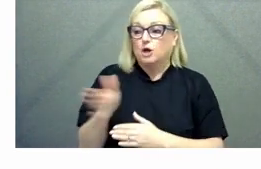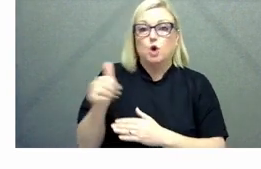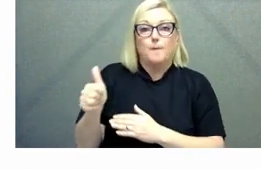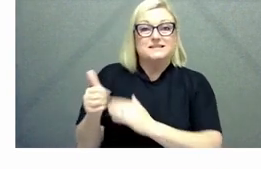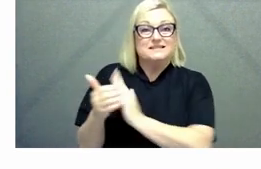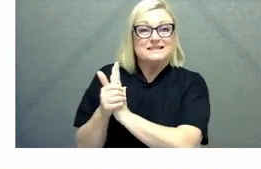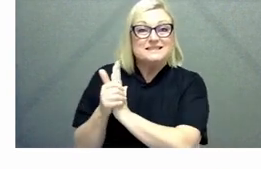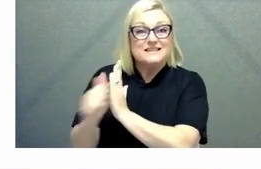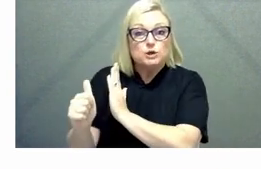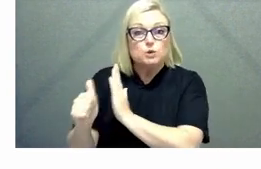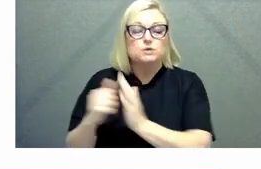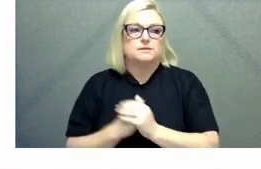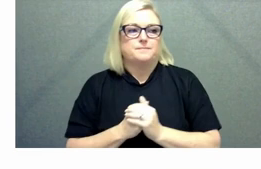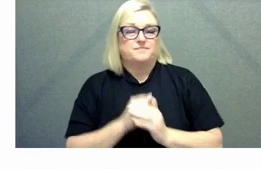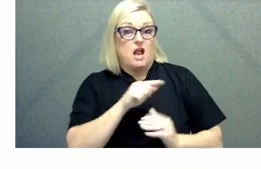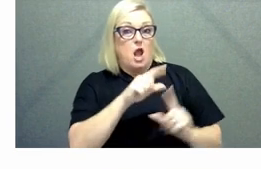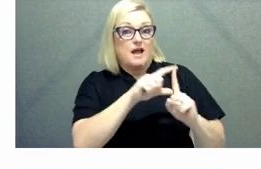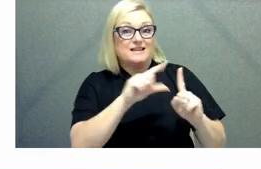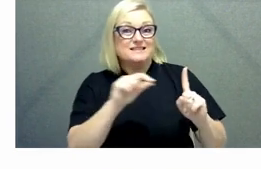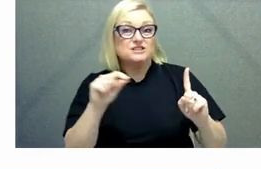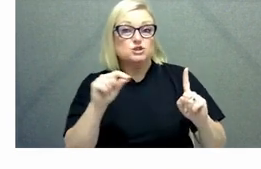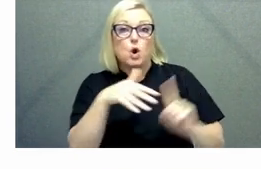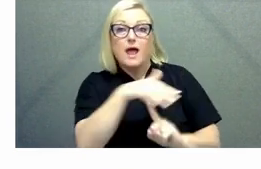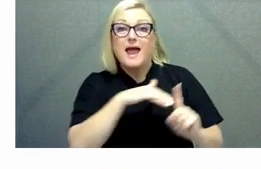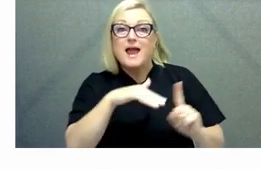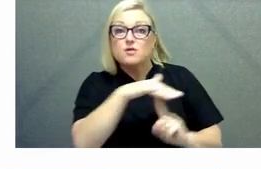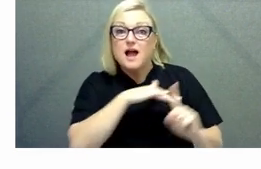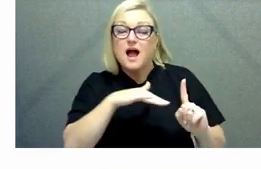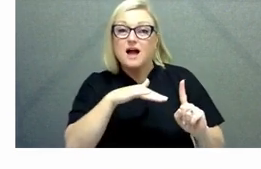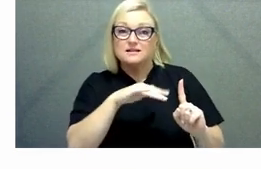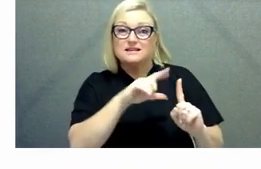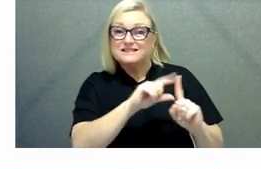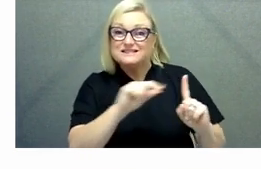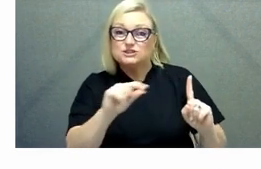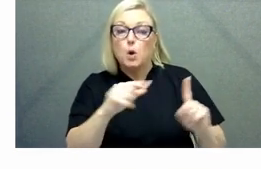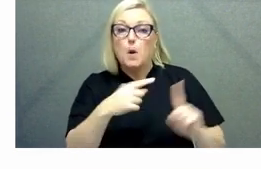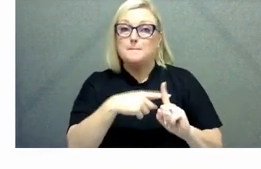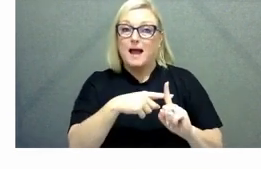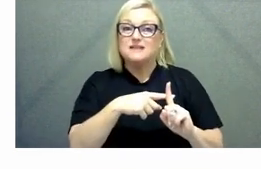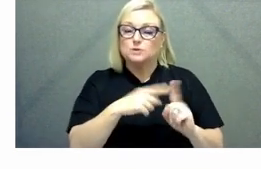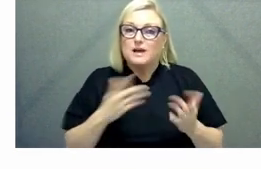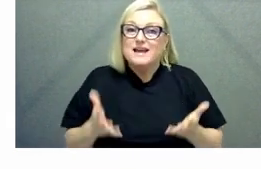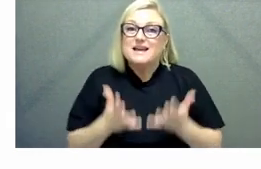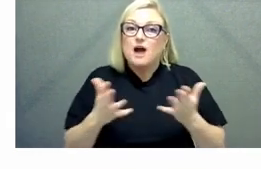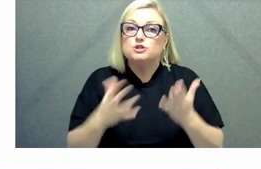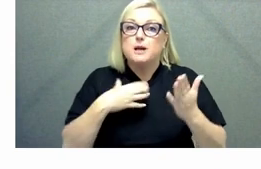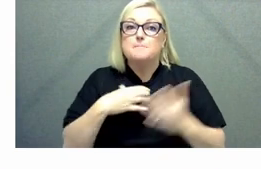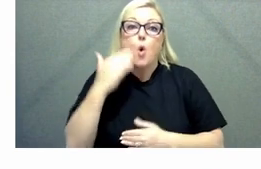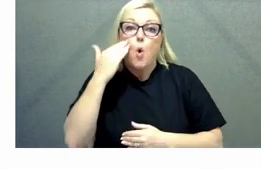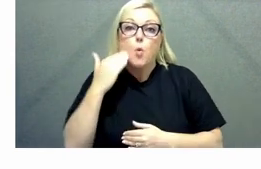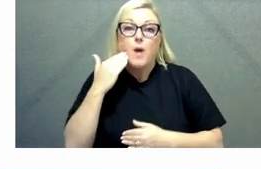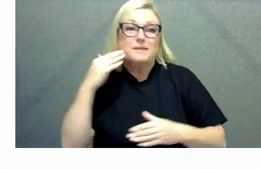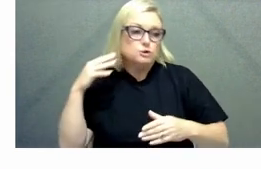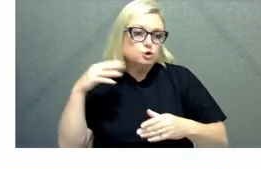work that's been done in digital and I would particularly like to note also the work that's been done on encouraging more female representation in the digital